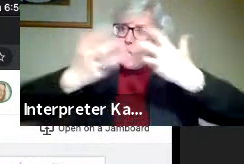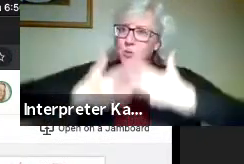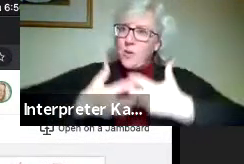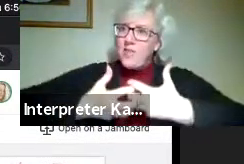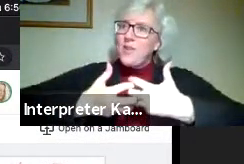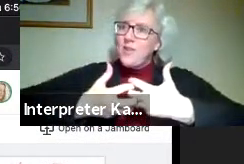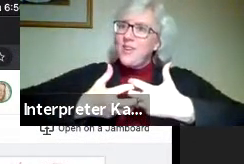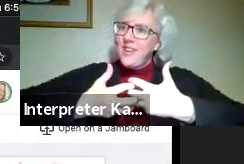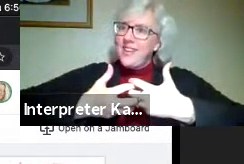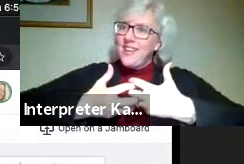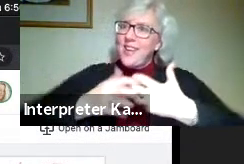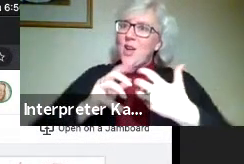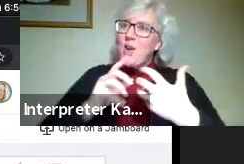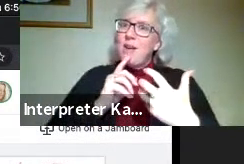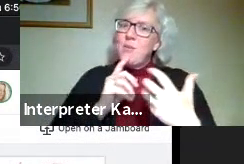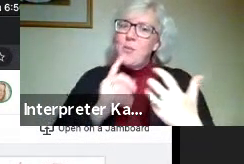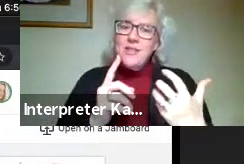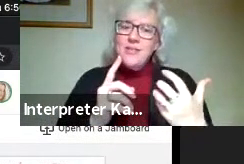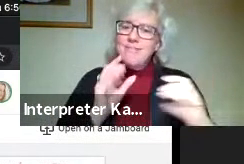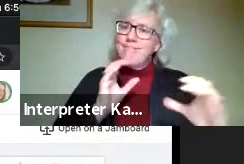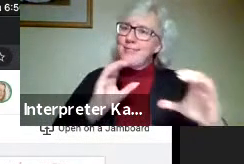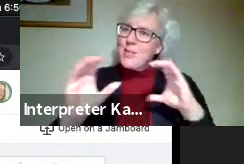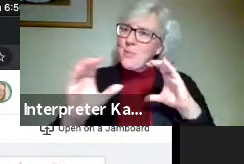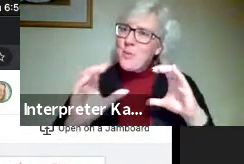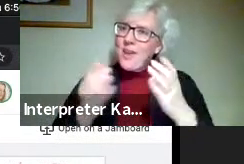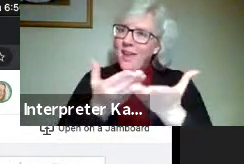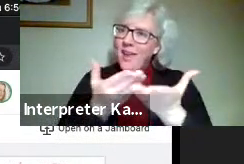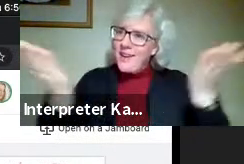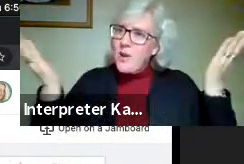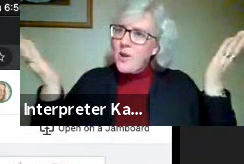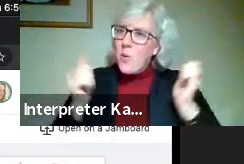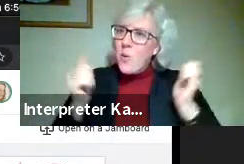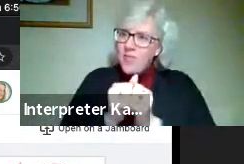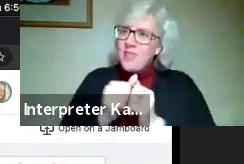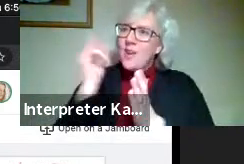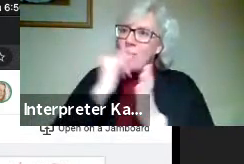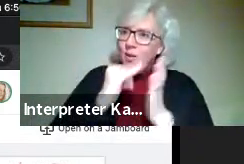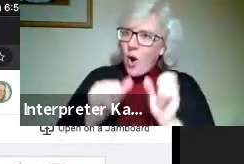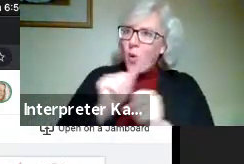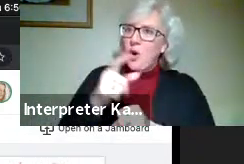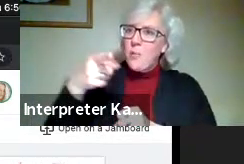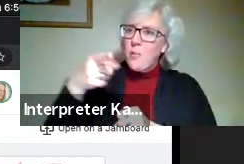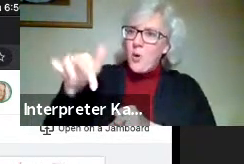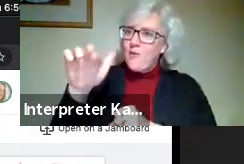really kind of communicating that with their portfolio as best they can.